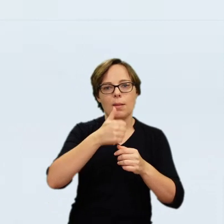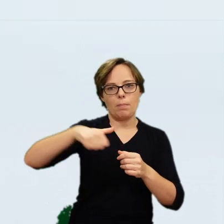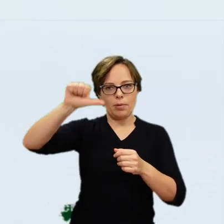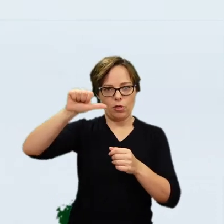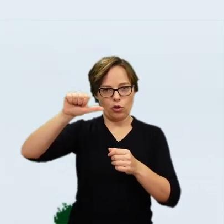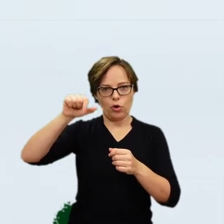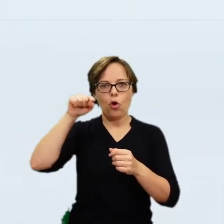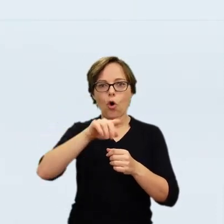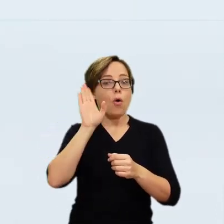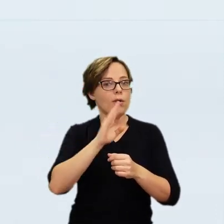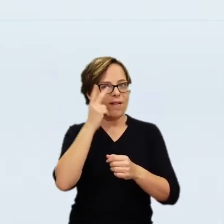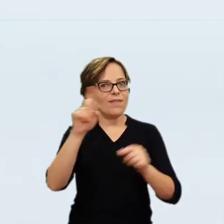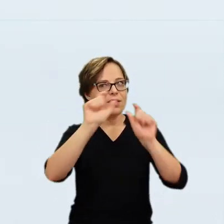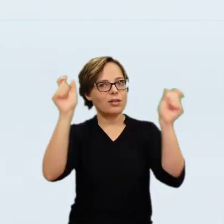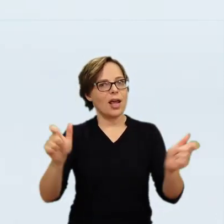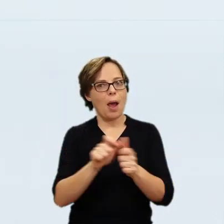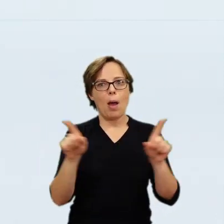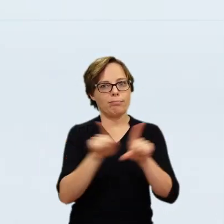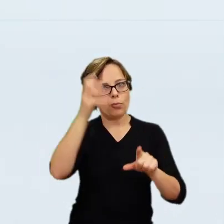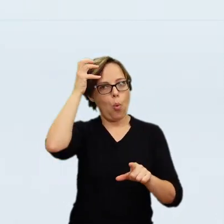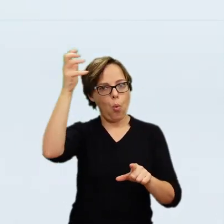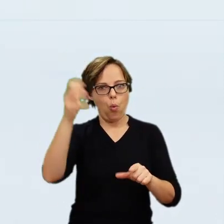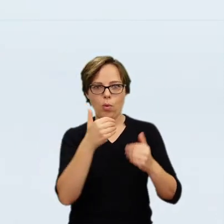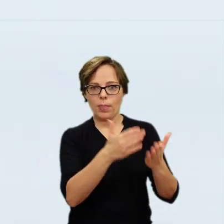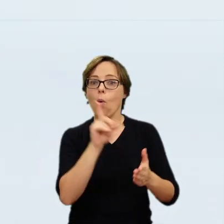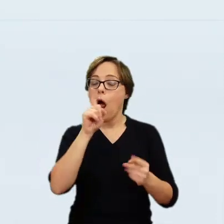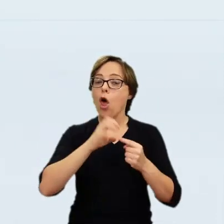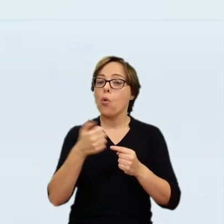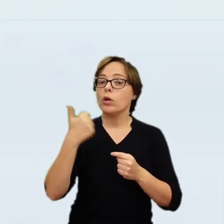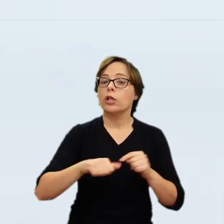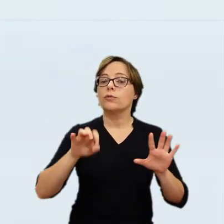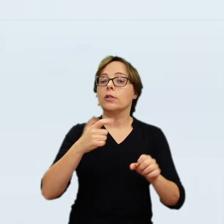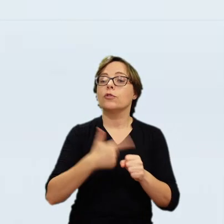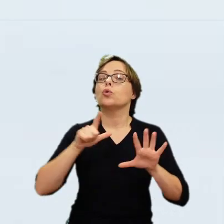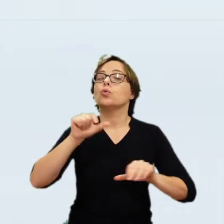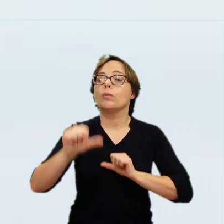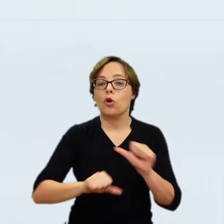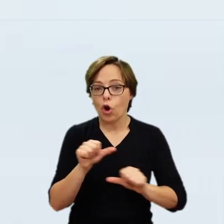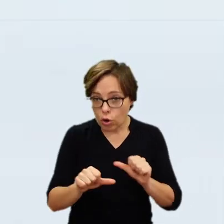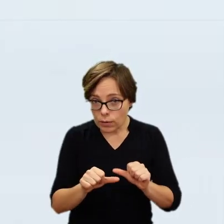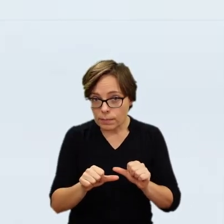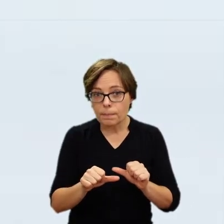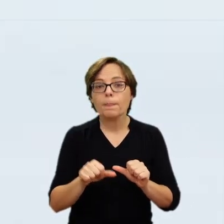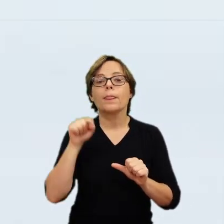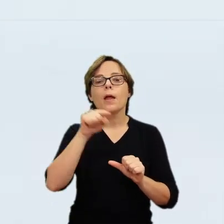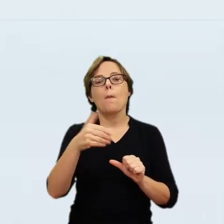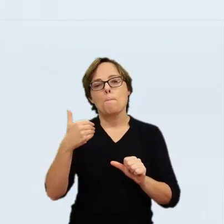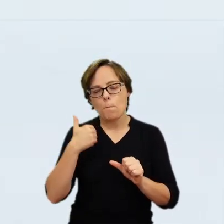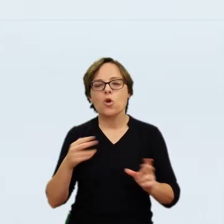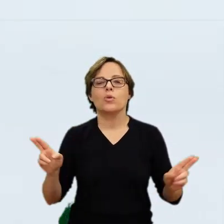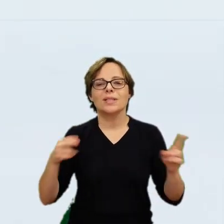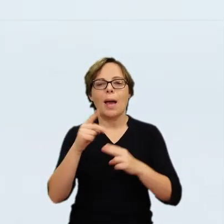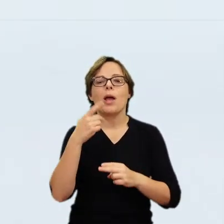to convince Tarnowski to lend the painting to the exhibition. He persuasively wrote to Tarnowski to convince him to lend the picture.